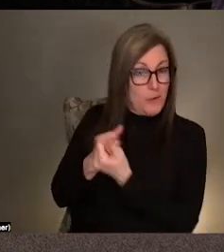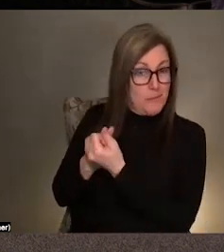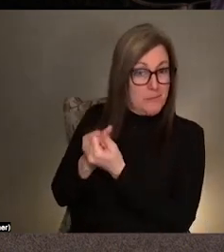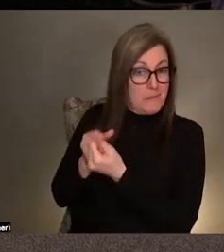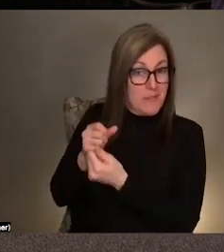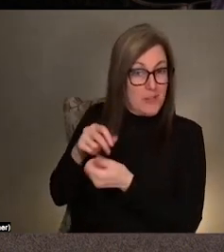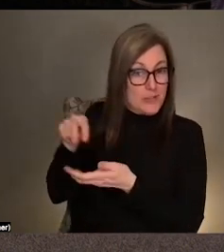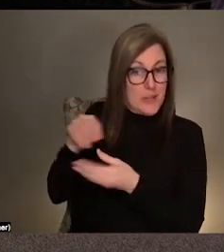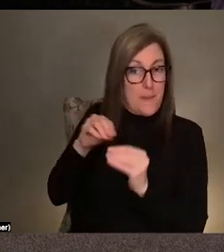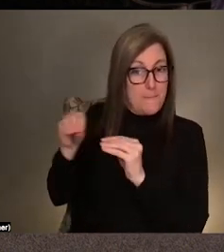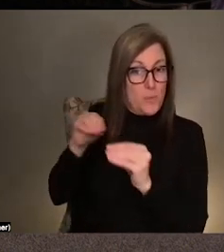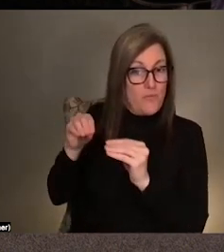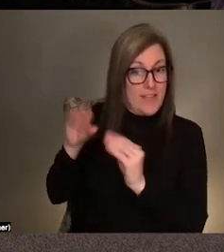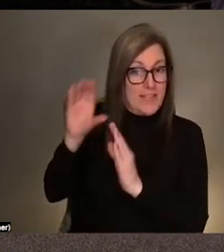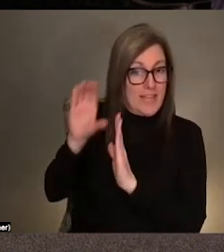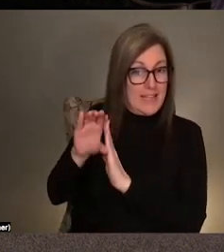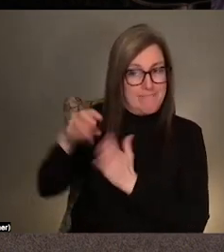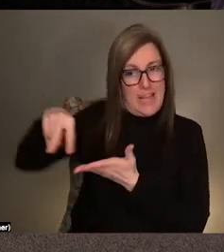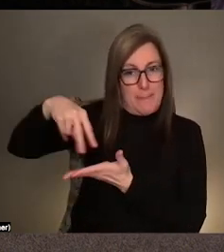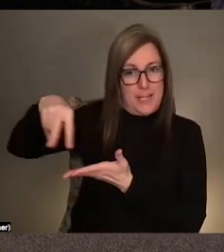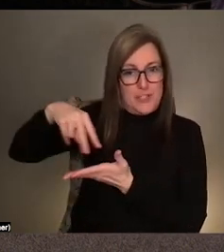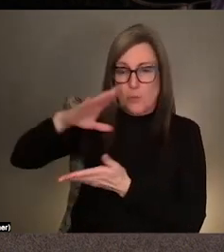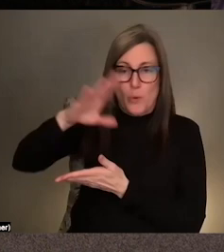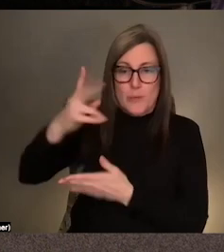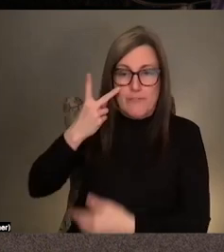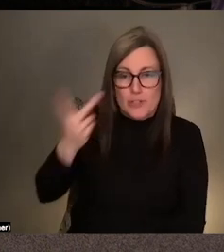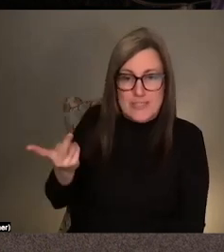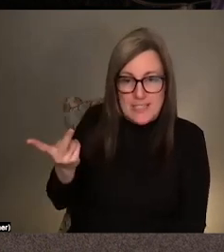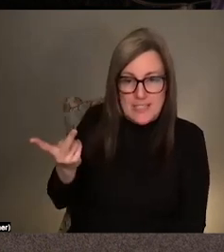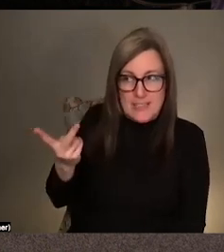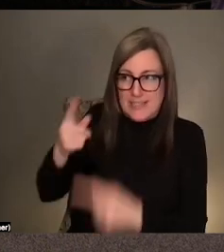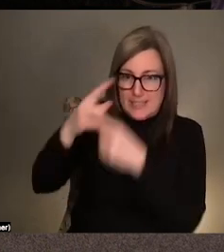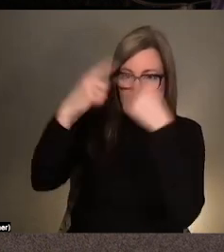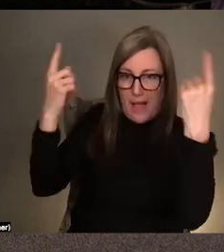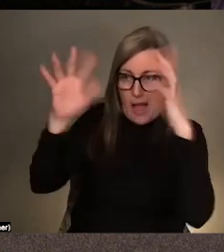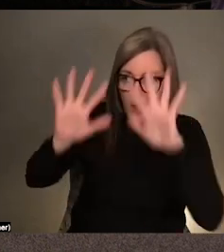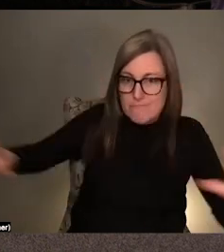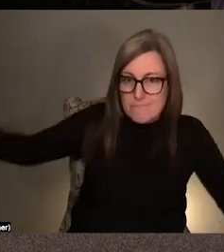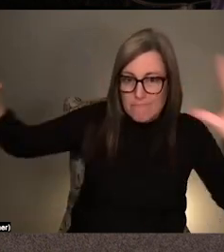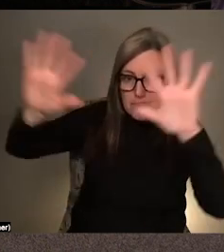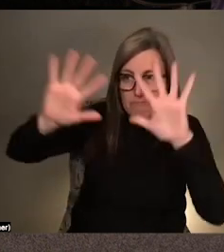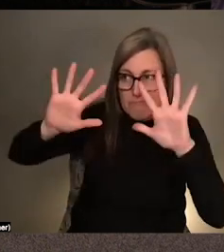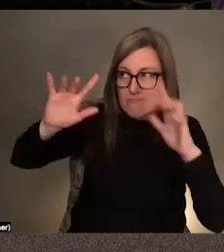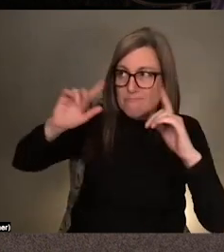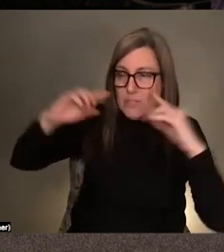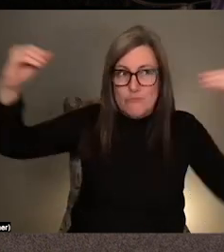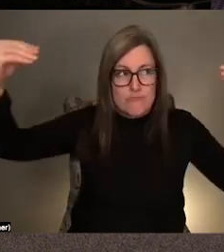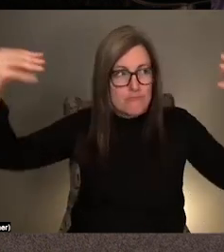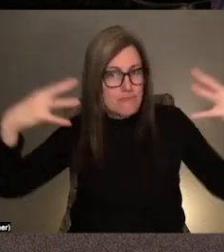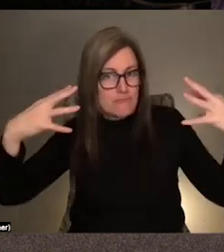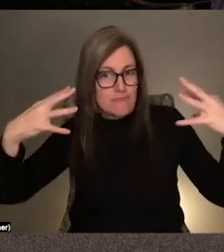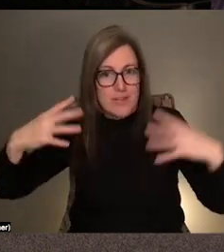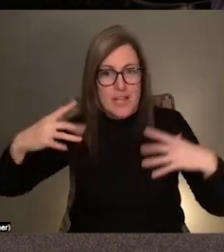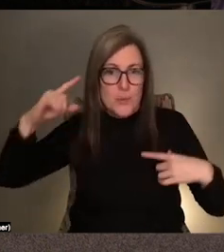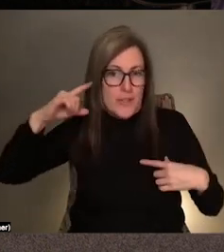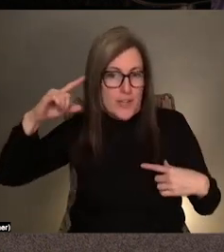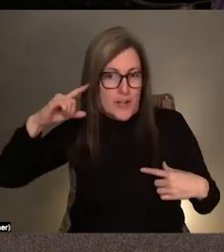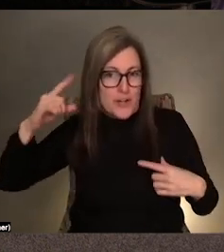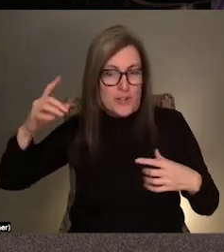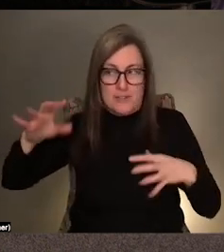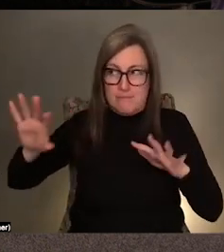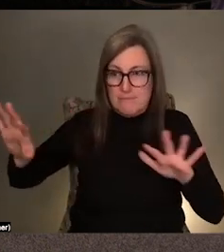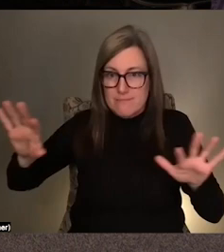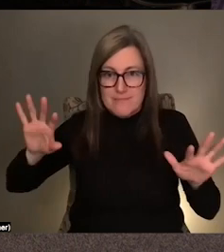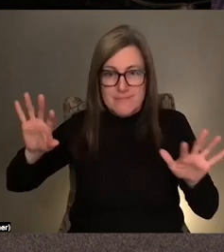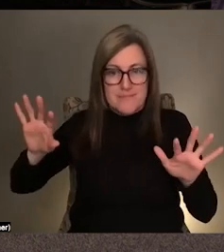Right. Exactly. Yeah. But I think this is also something that we've talked about a little bit, this and what this show gets at, which is a refusal